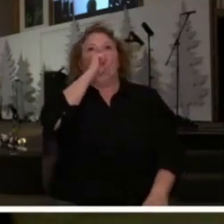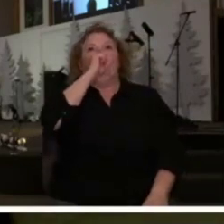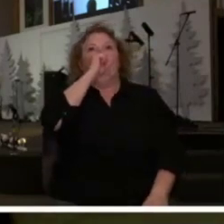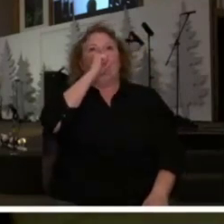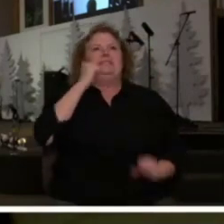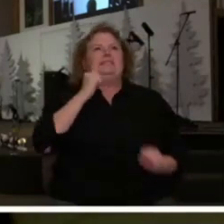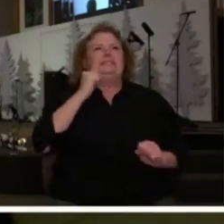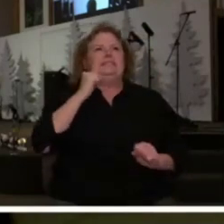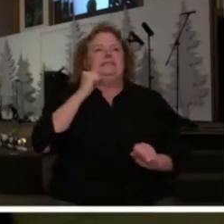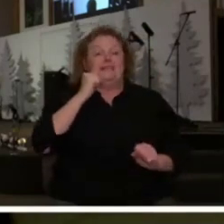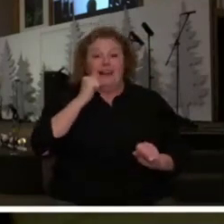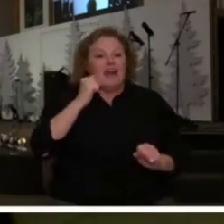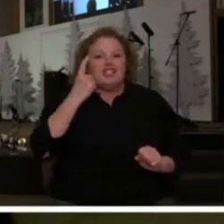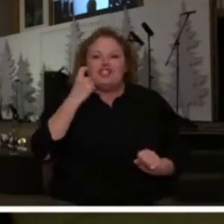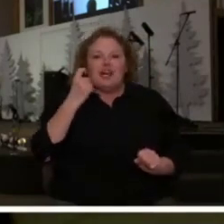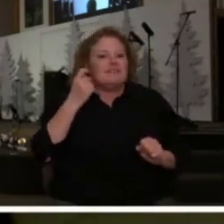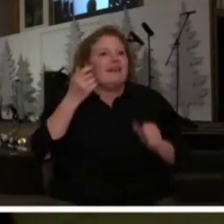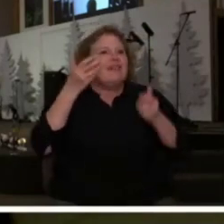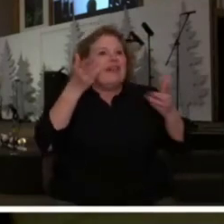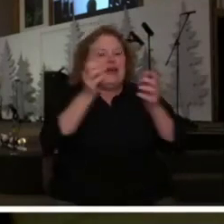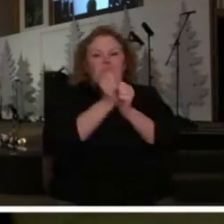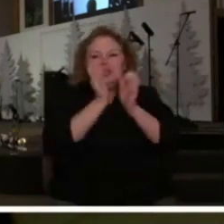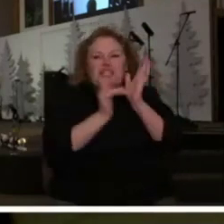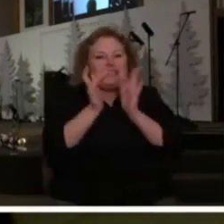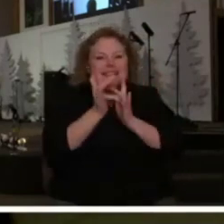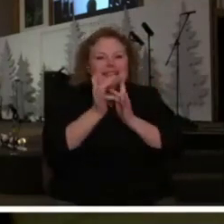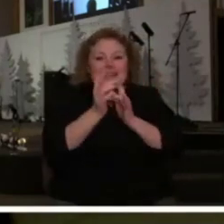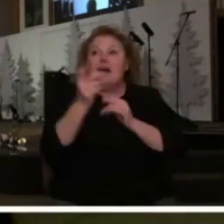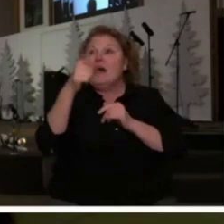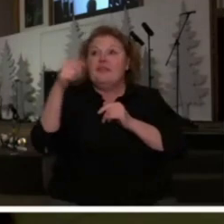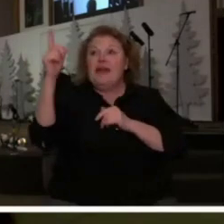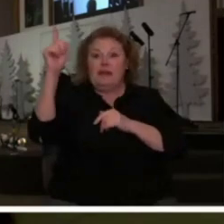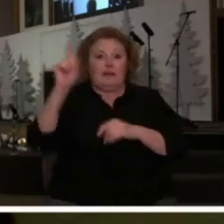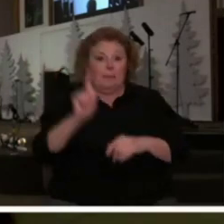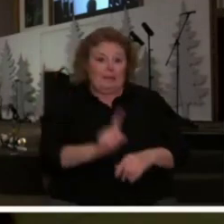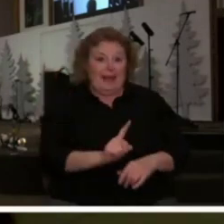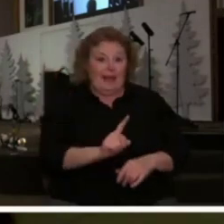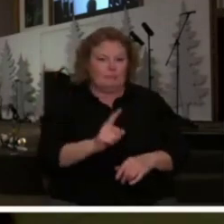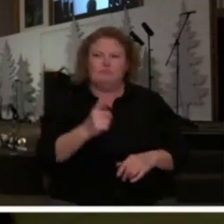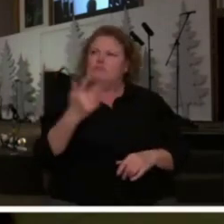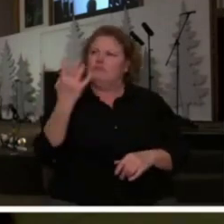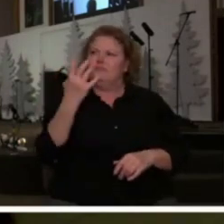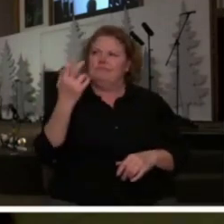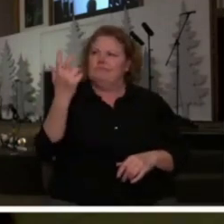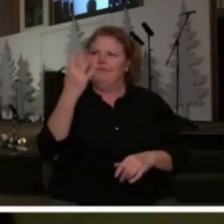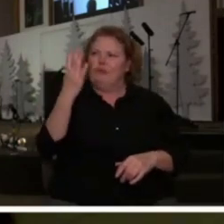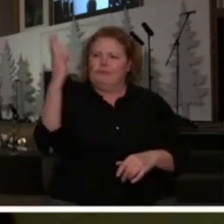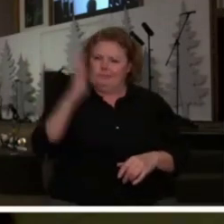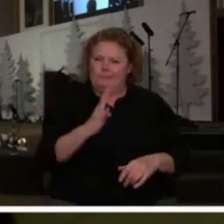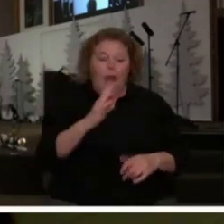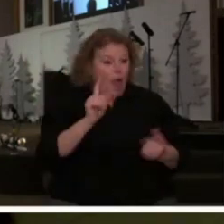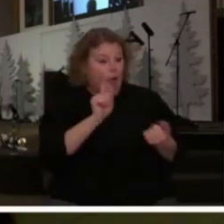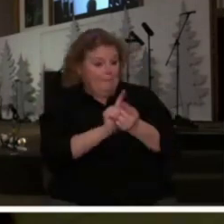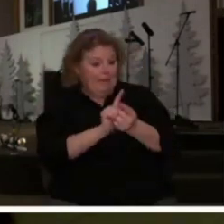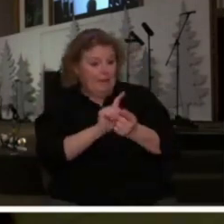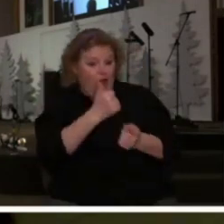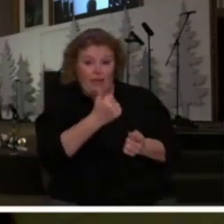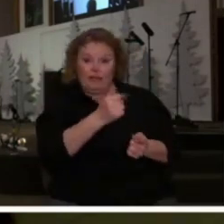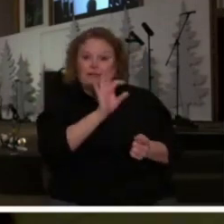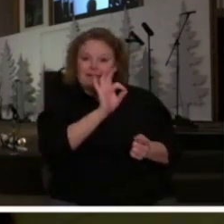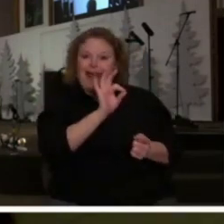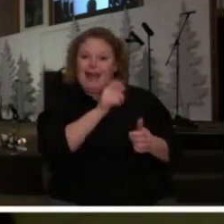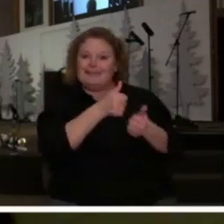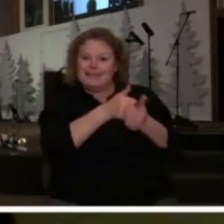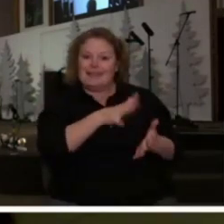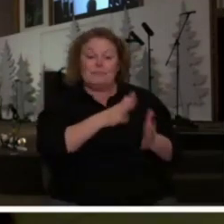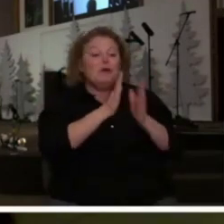just been in this marvelous setting they come down the mountain and as they do they run into the other nine disciples who have been praying for a